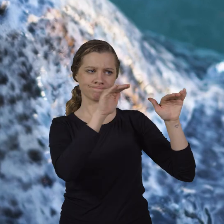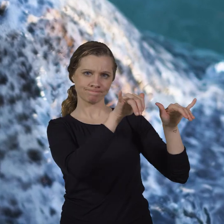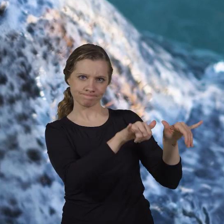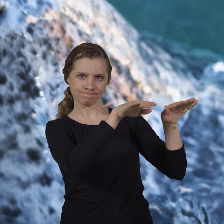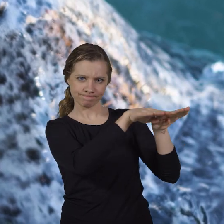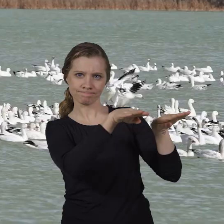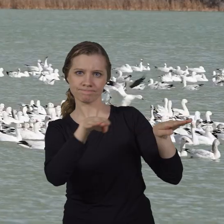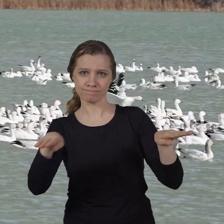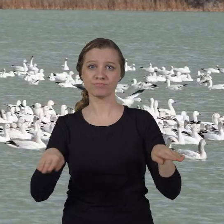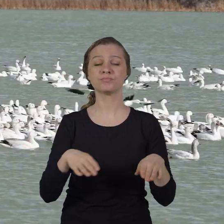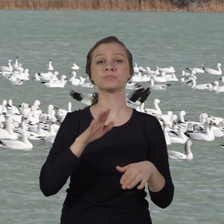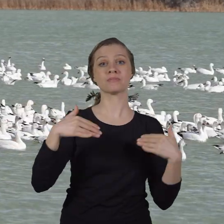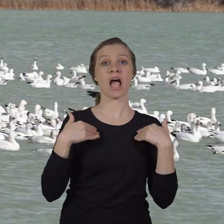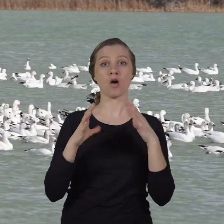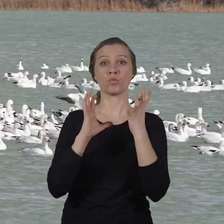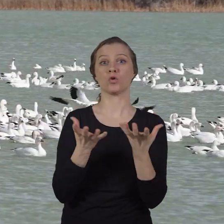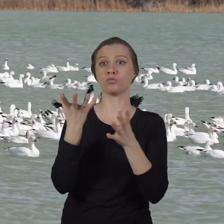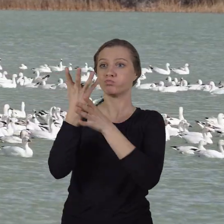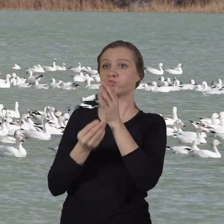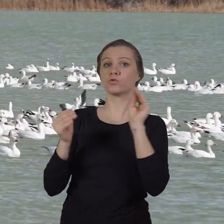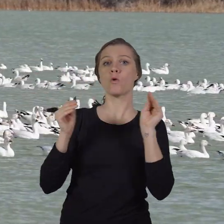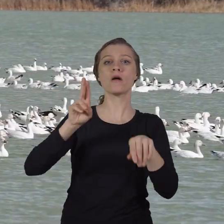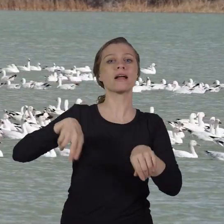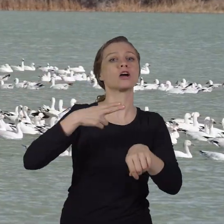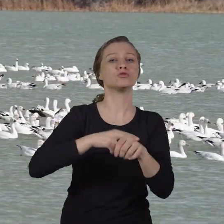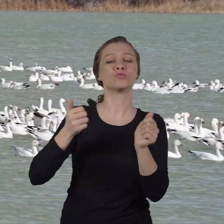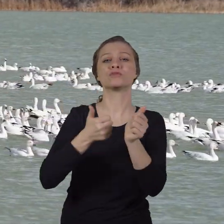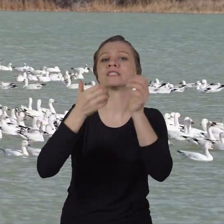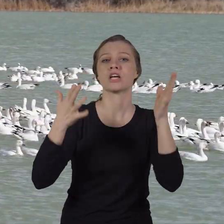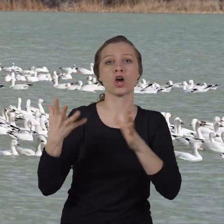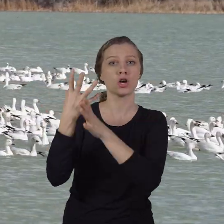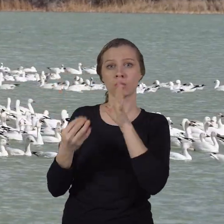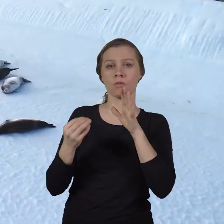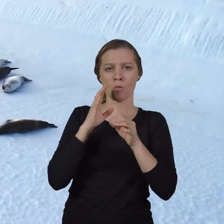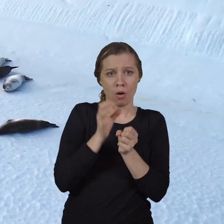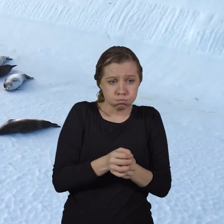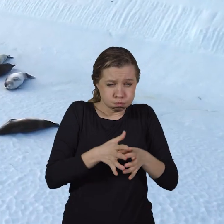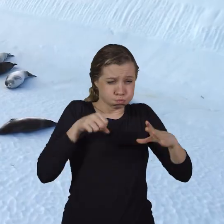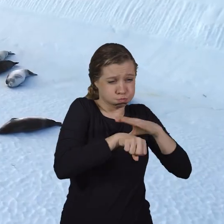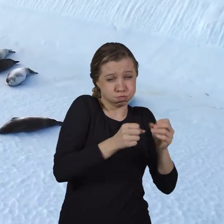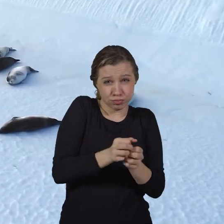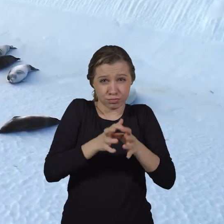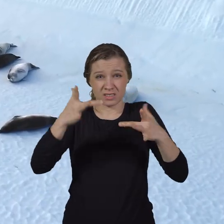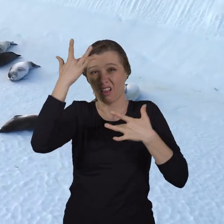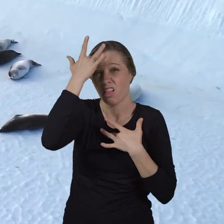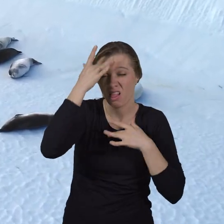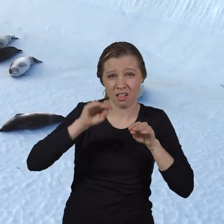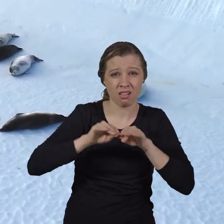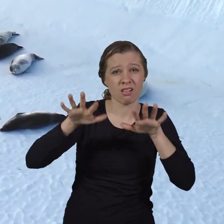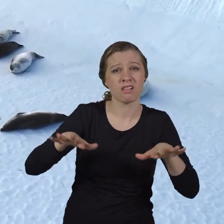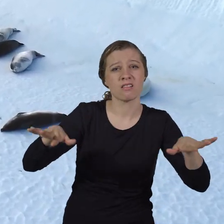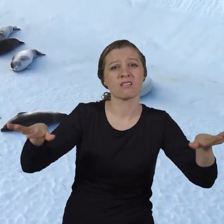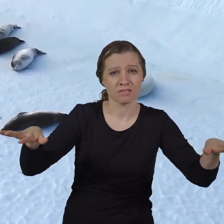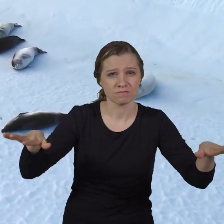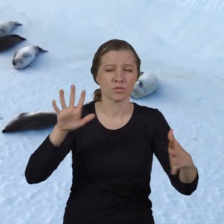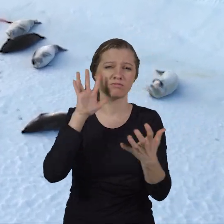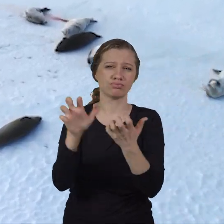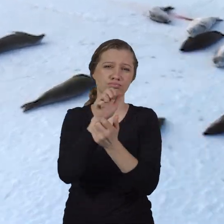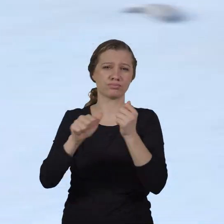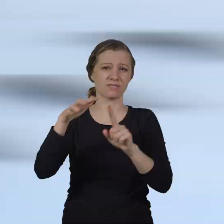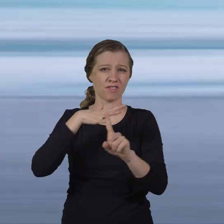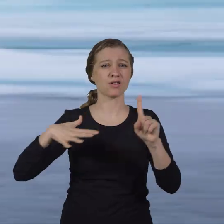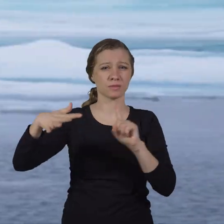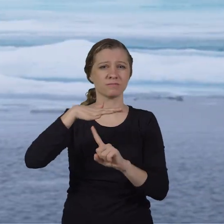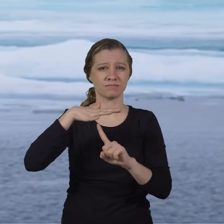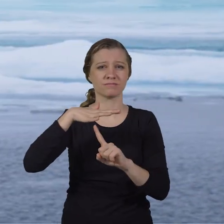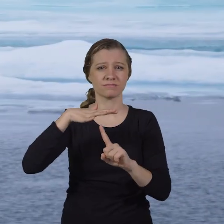When an animal group loses its natural predators, overpopulation and sickness can occur, damaging the environment.